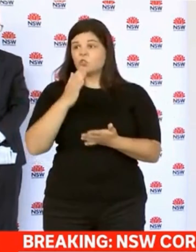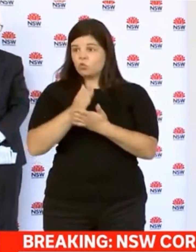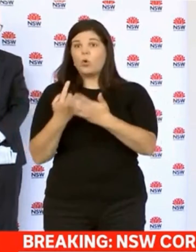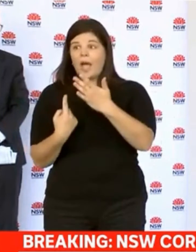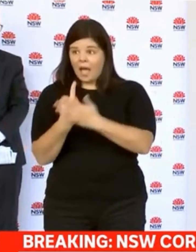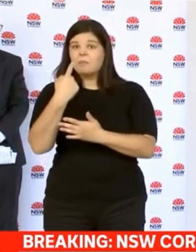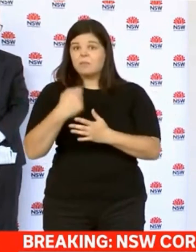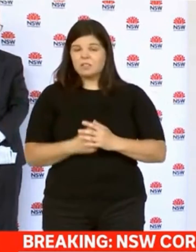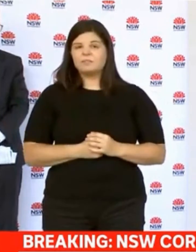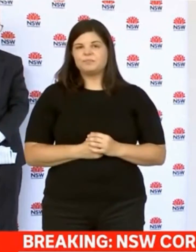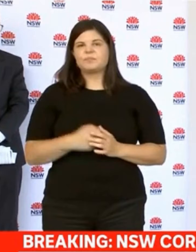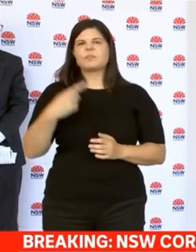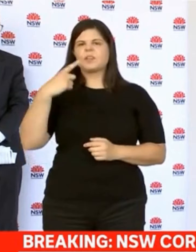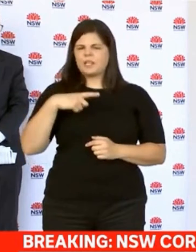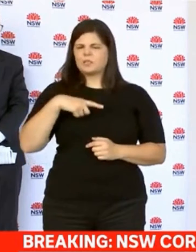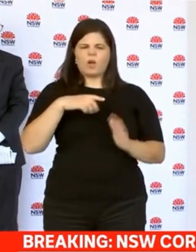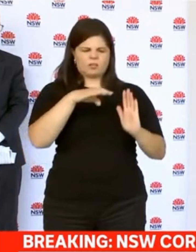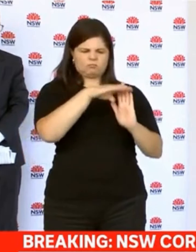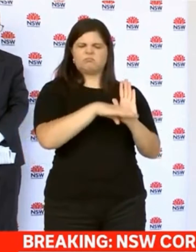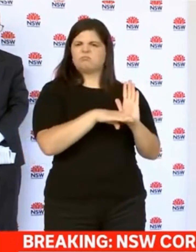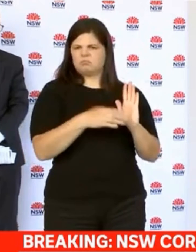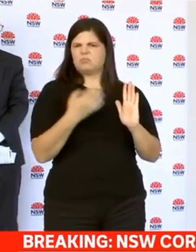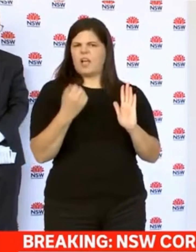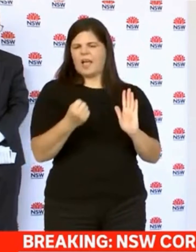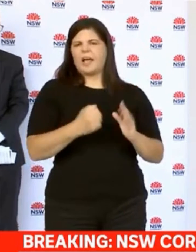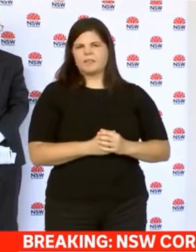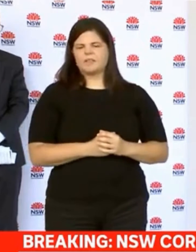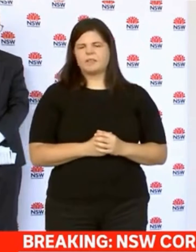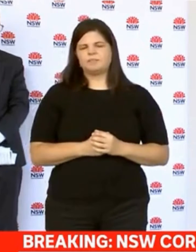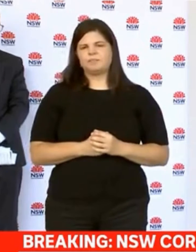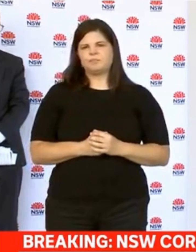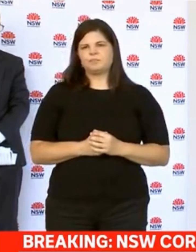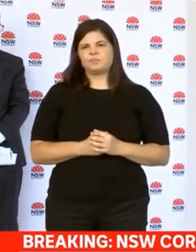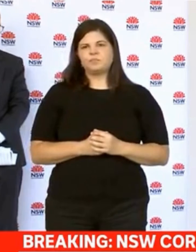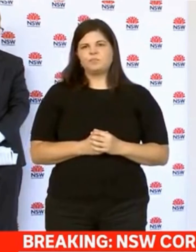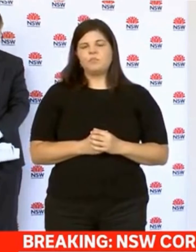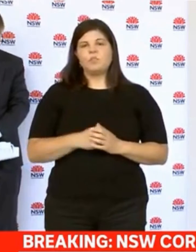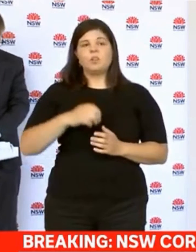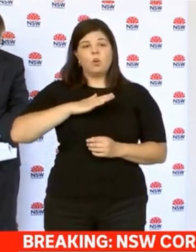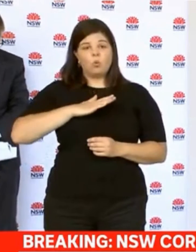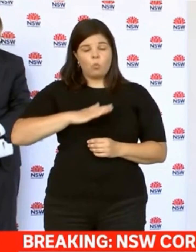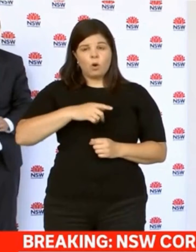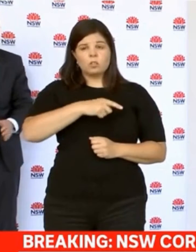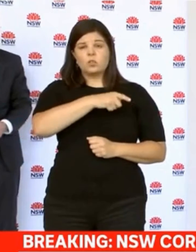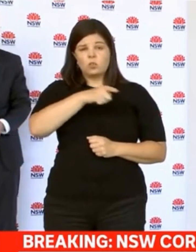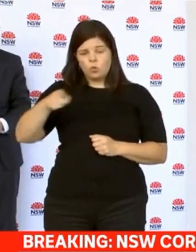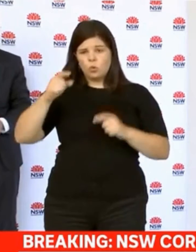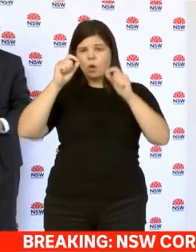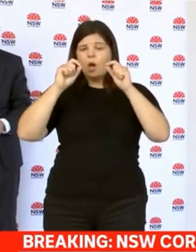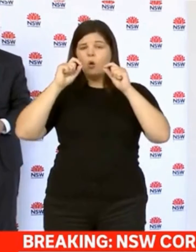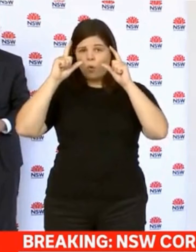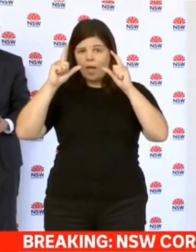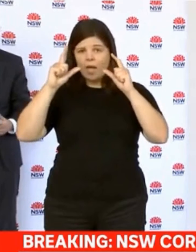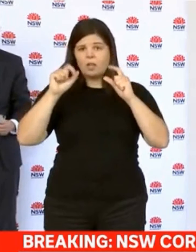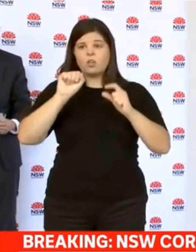which is why we went back to the settings we have in place. And at the moment, the setting we do want everybody to focus on the most is not